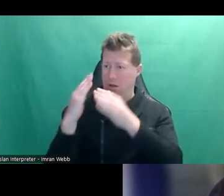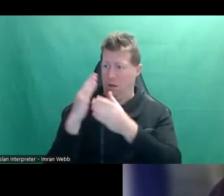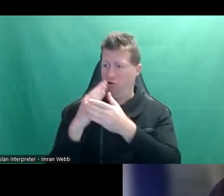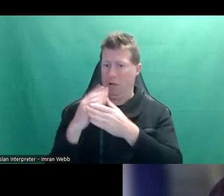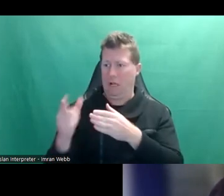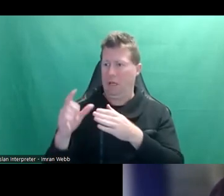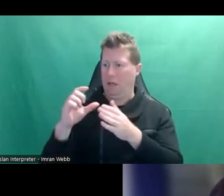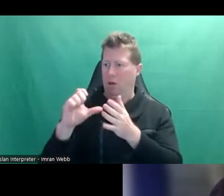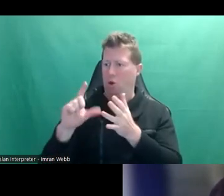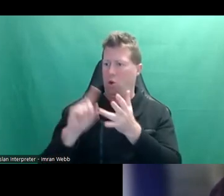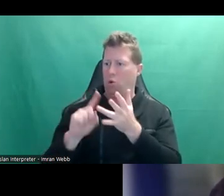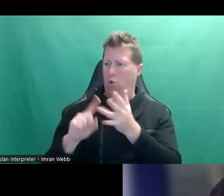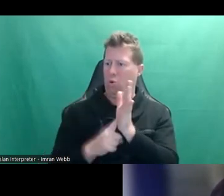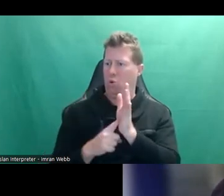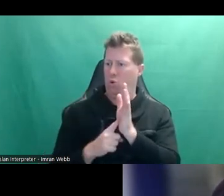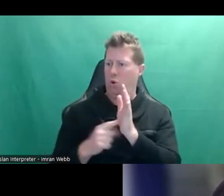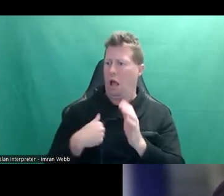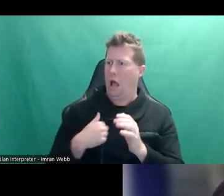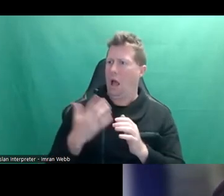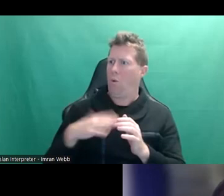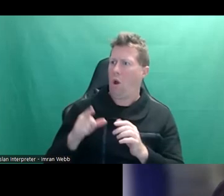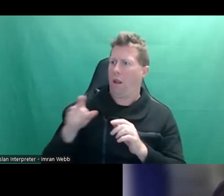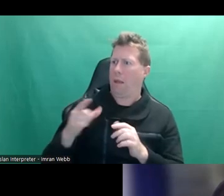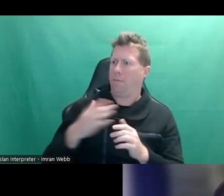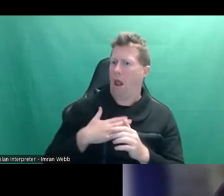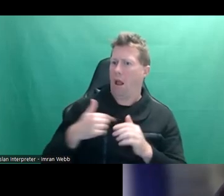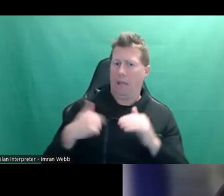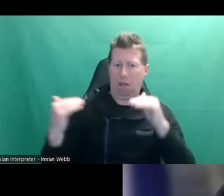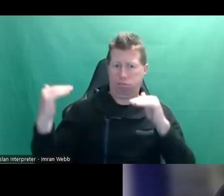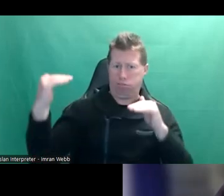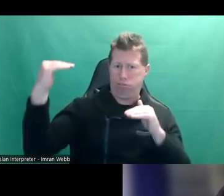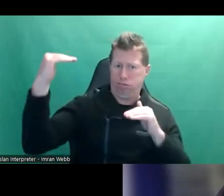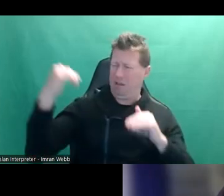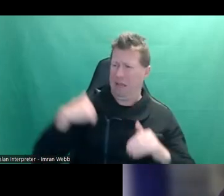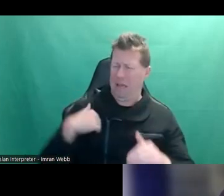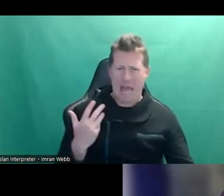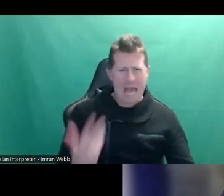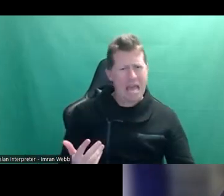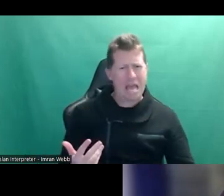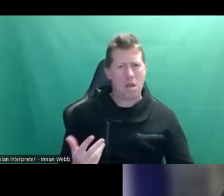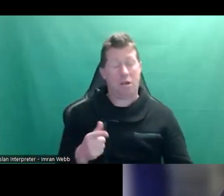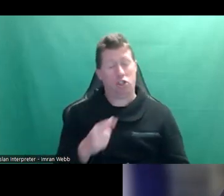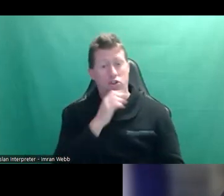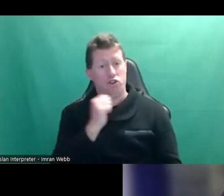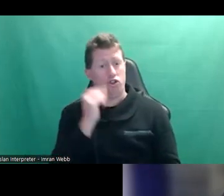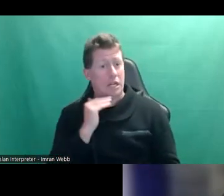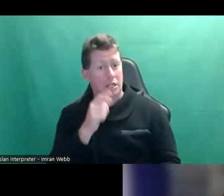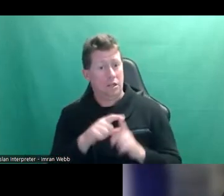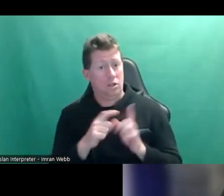cooler and I ultimately strive for their approval and all those sort of things. So do you want to maybe touch on those examples where gender can come into play in that?